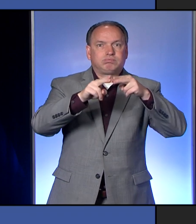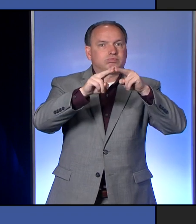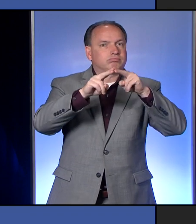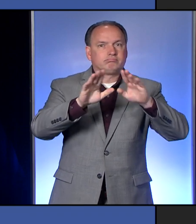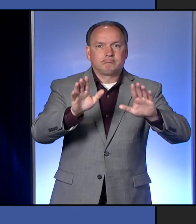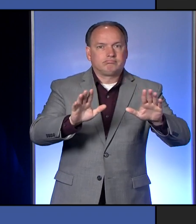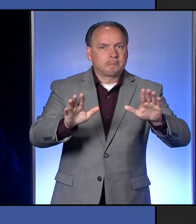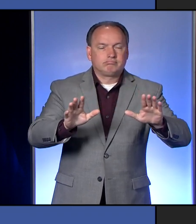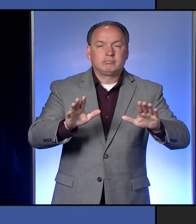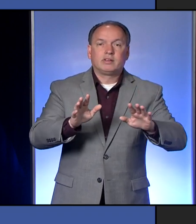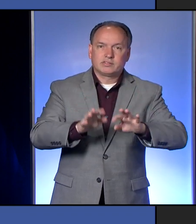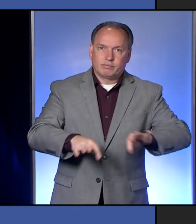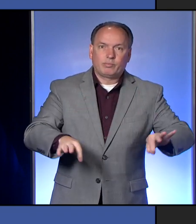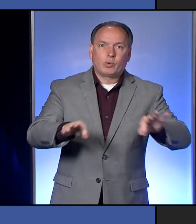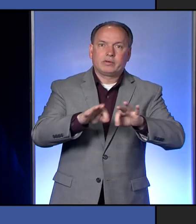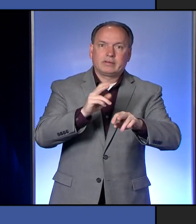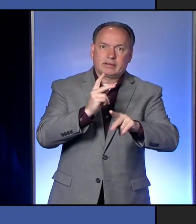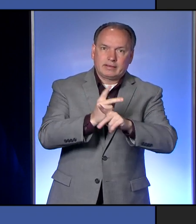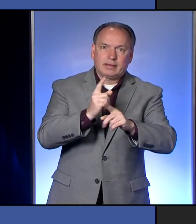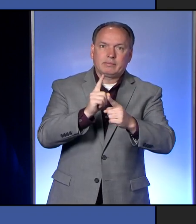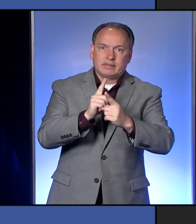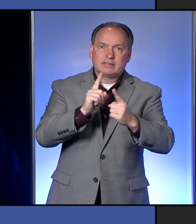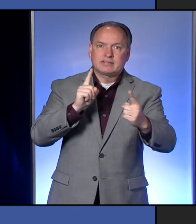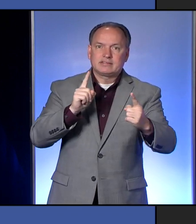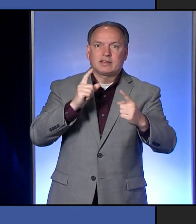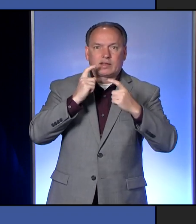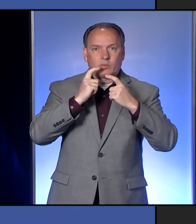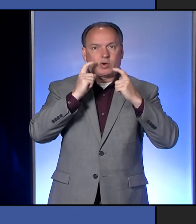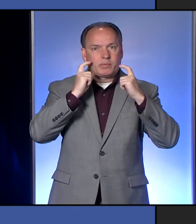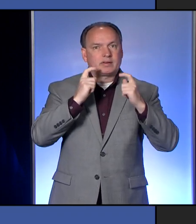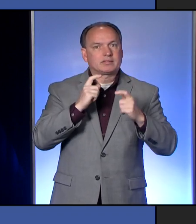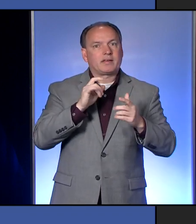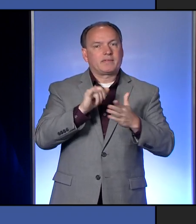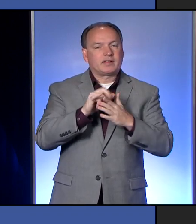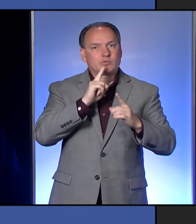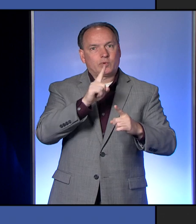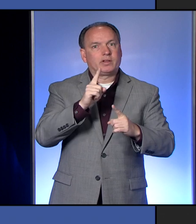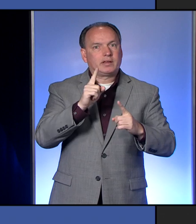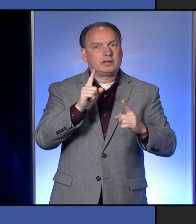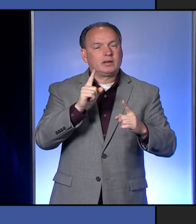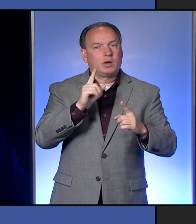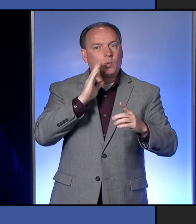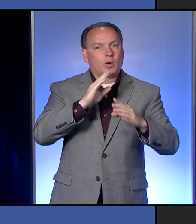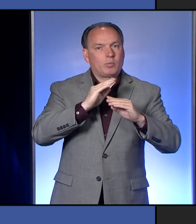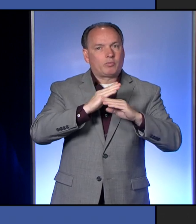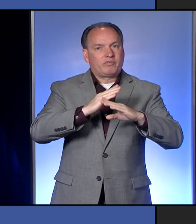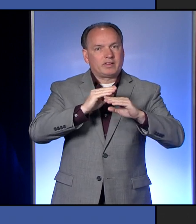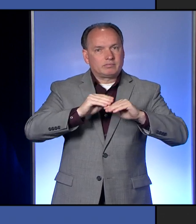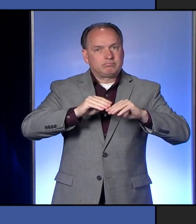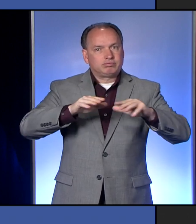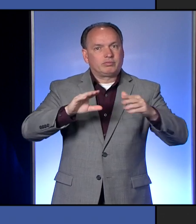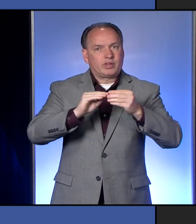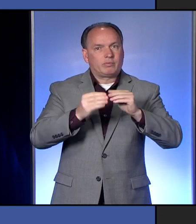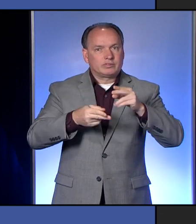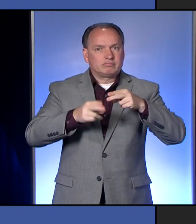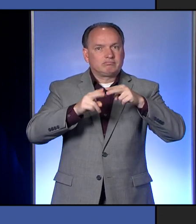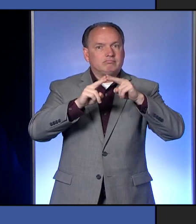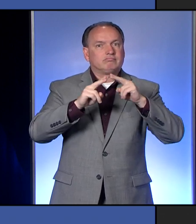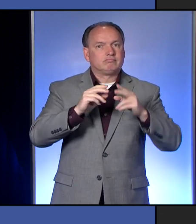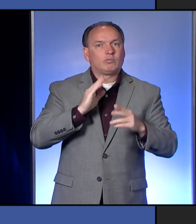It's just so important to keep the distancing, wear the mask. That's what's really going to prevent the numbers from going up at this point.